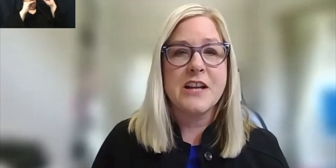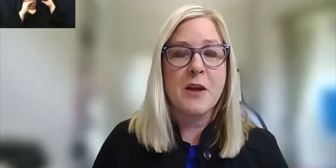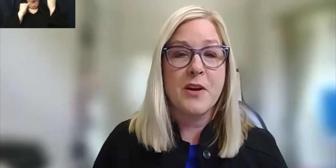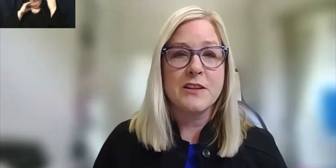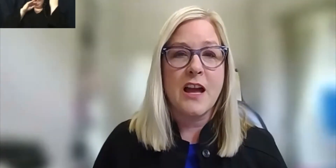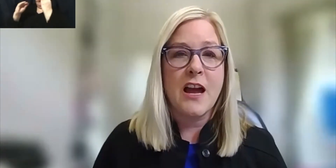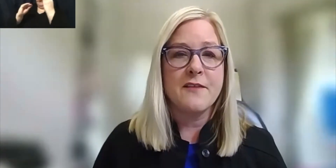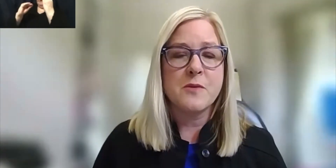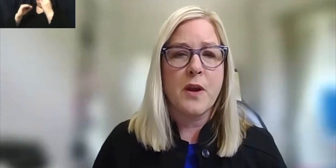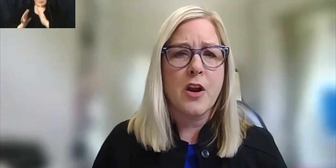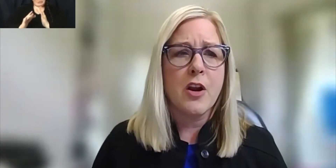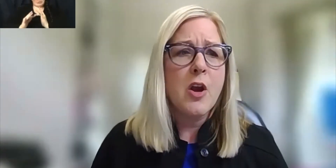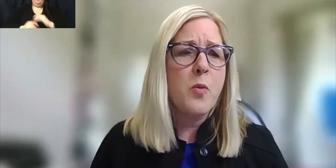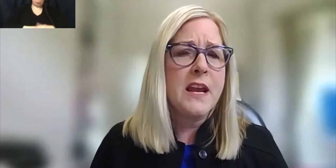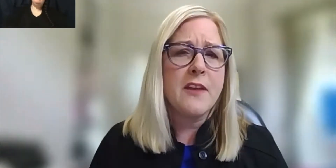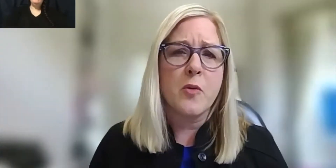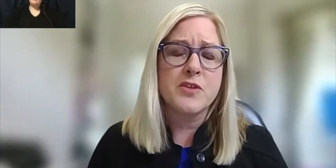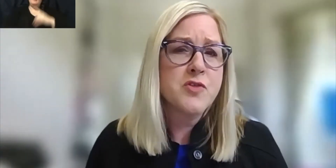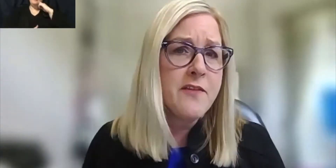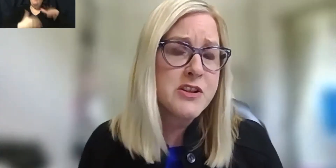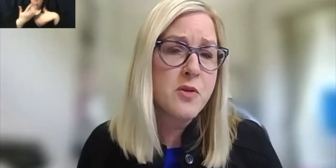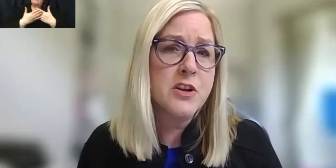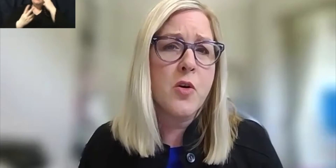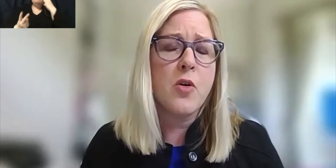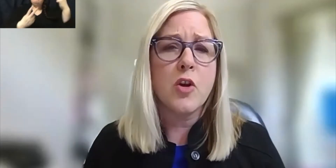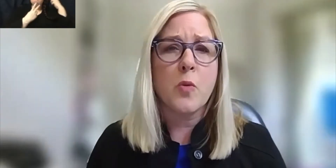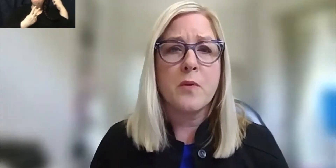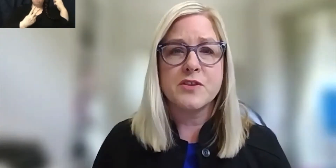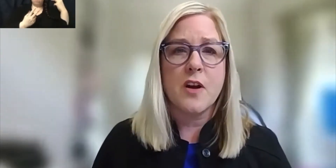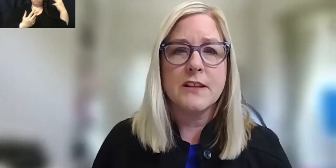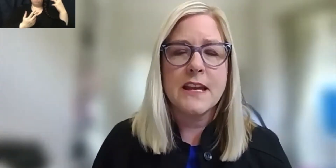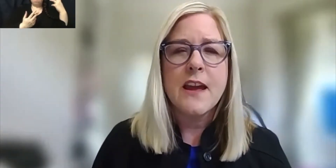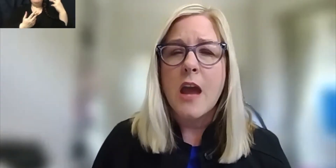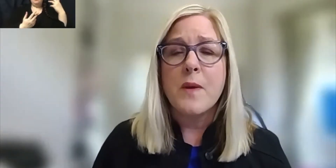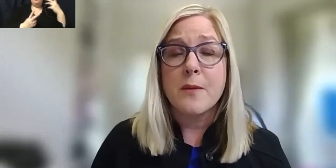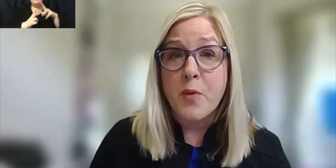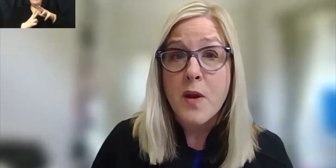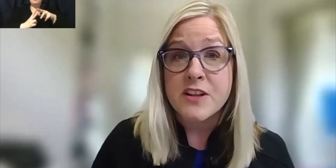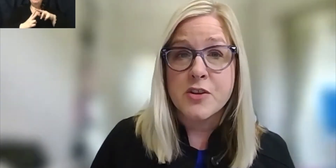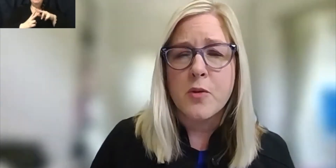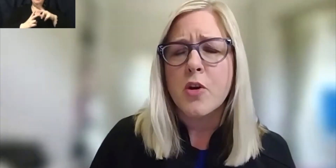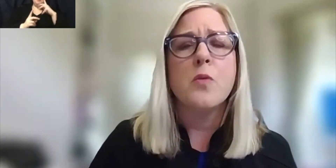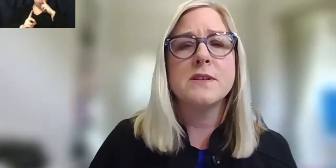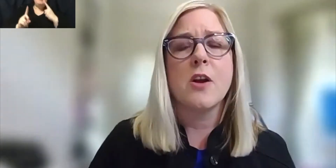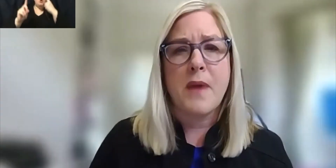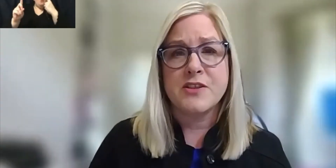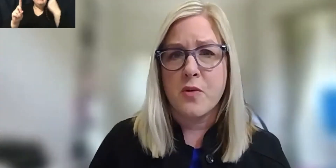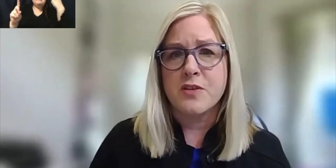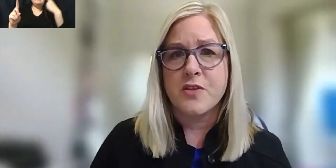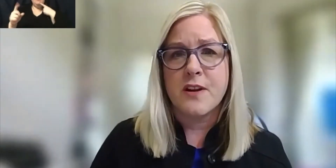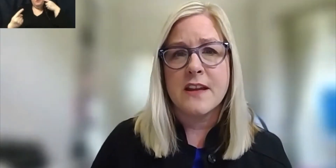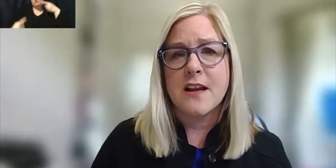at a time in our lives where we either were striving towards a goal or we were struggling and we can point to who was our